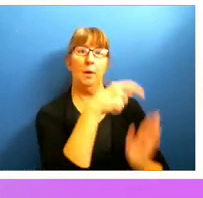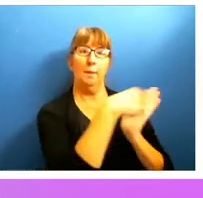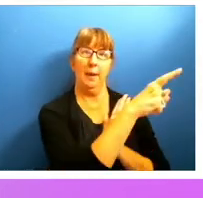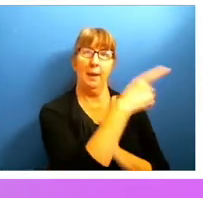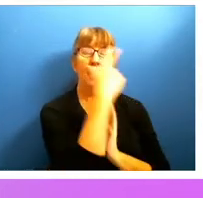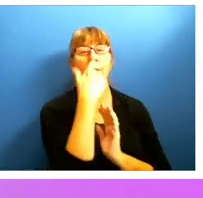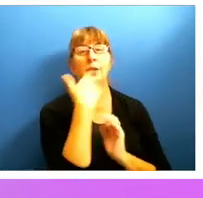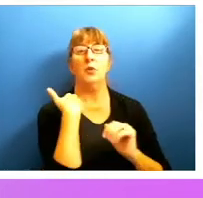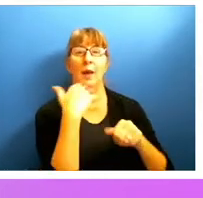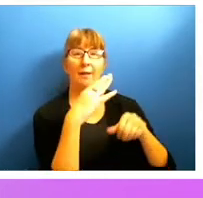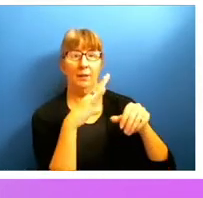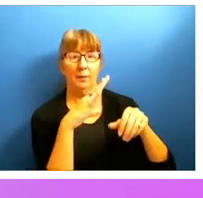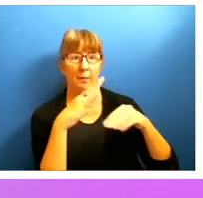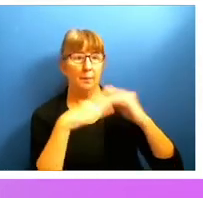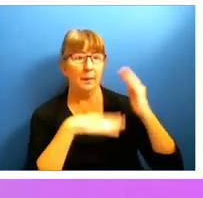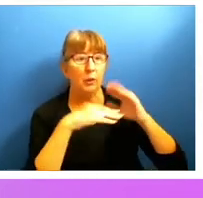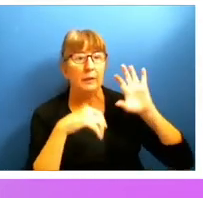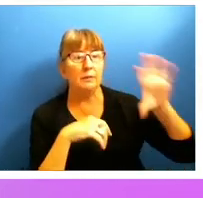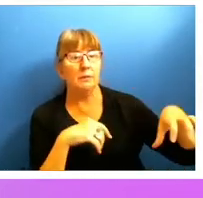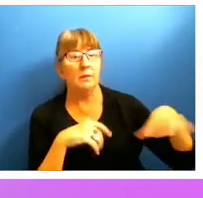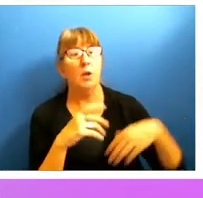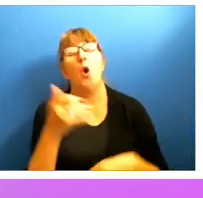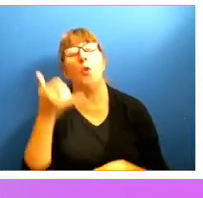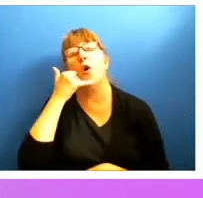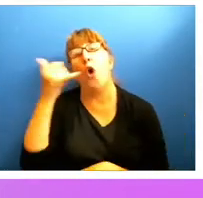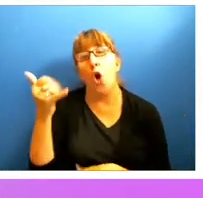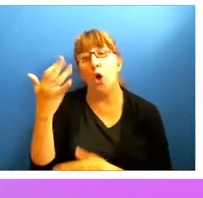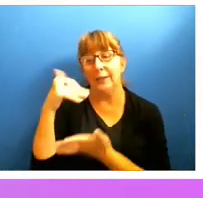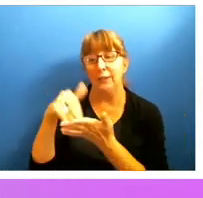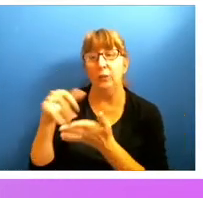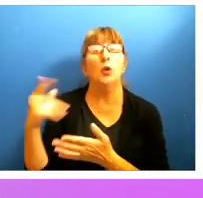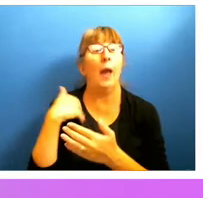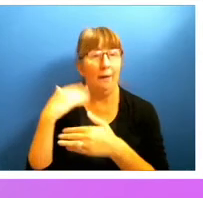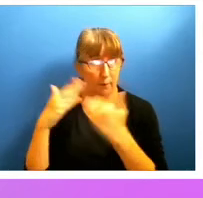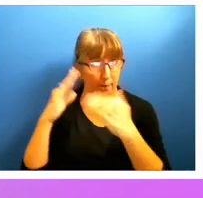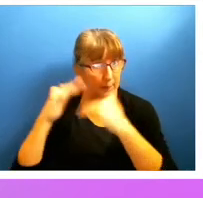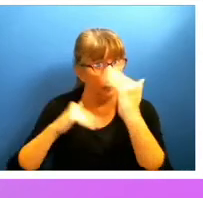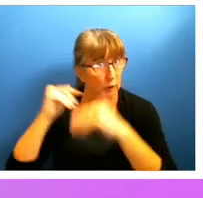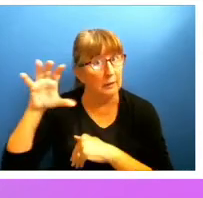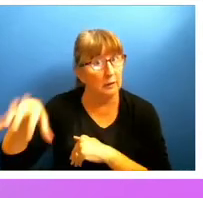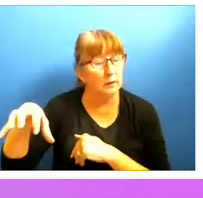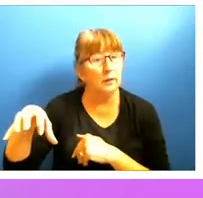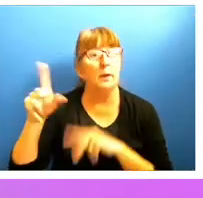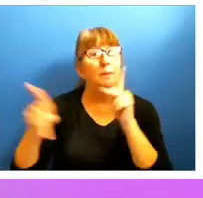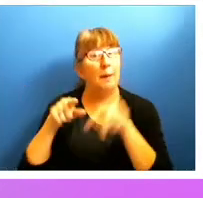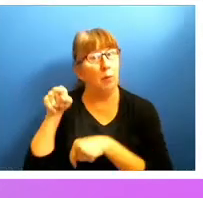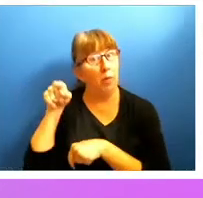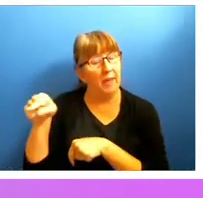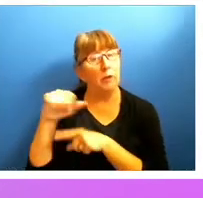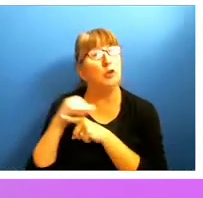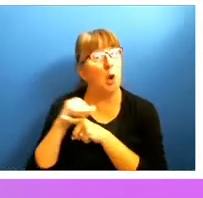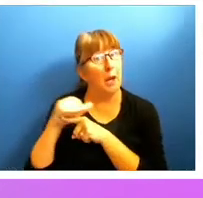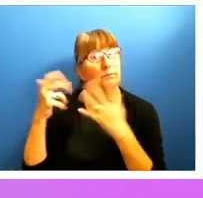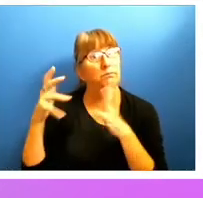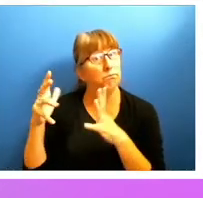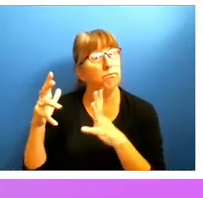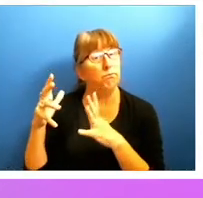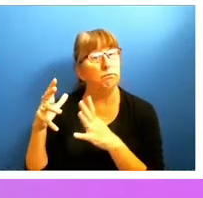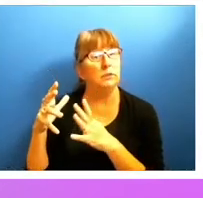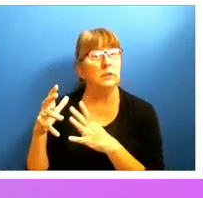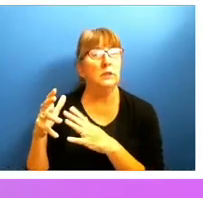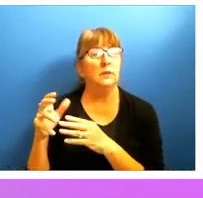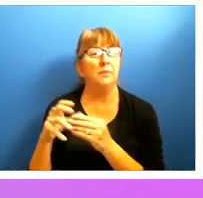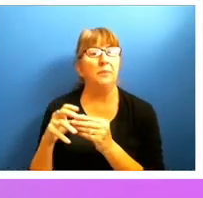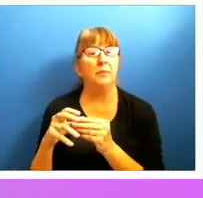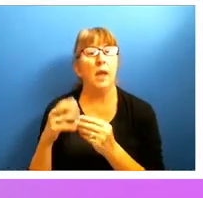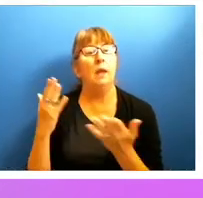a staff call center. You've got trained people there. So although there aren't – the call centers are typically large and fewer